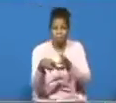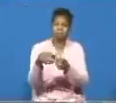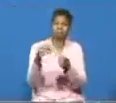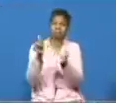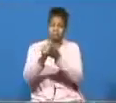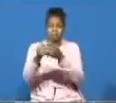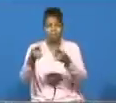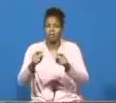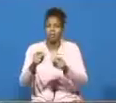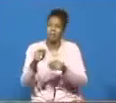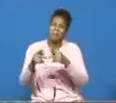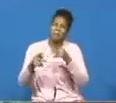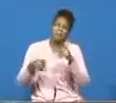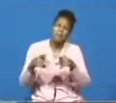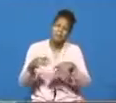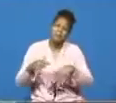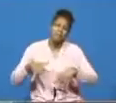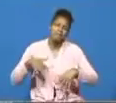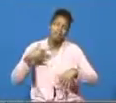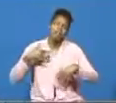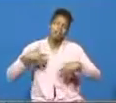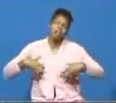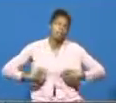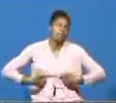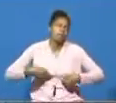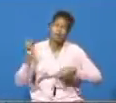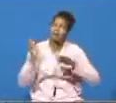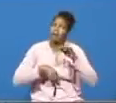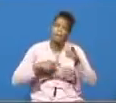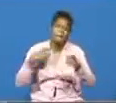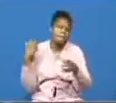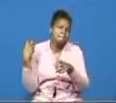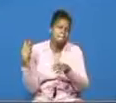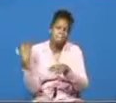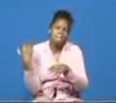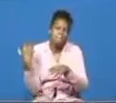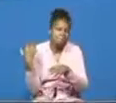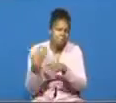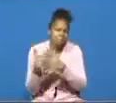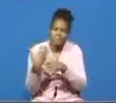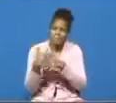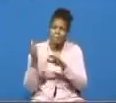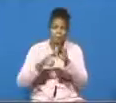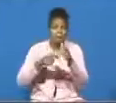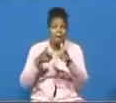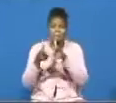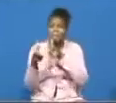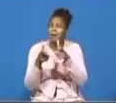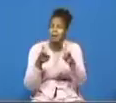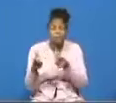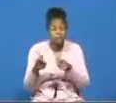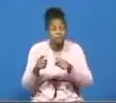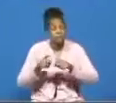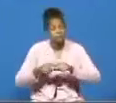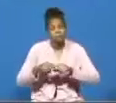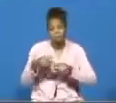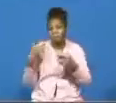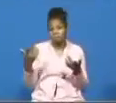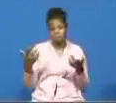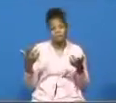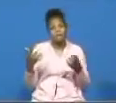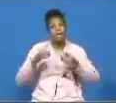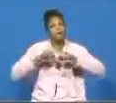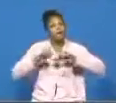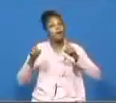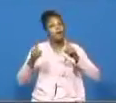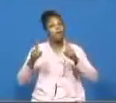and the people somehow couldn't deal with it they thought that is but apart from that the